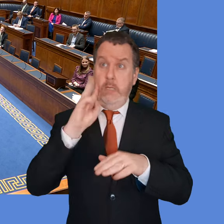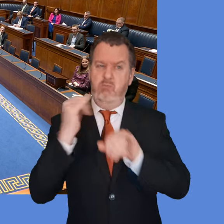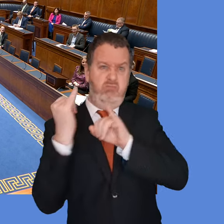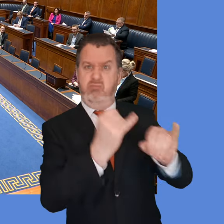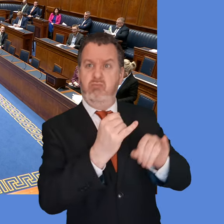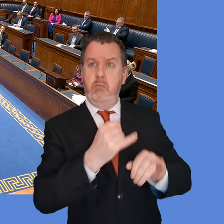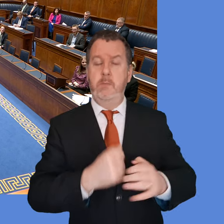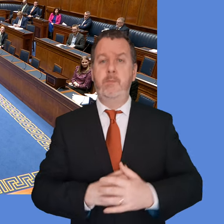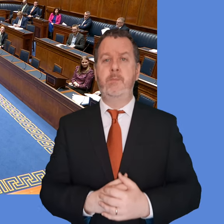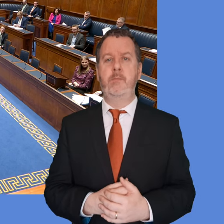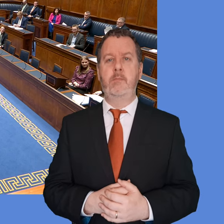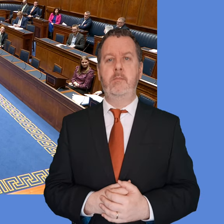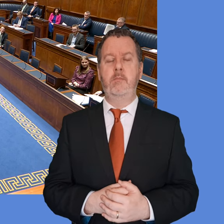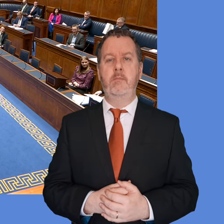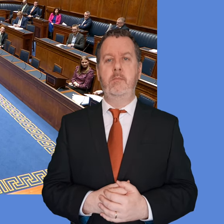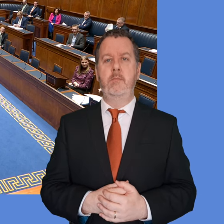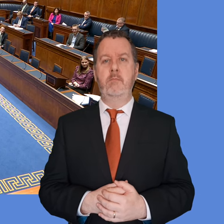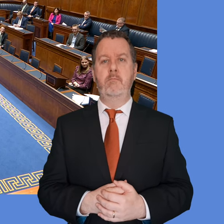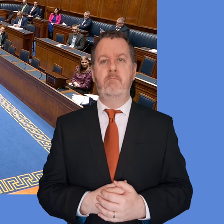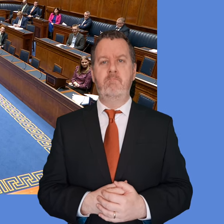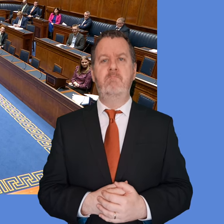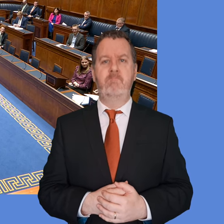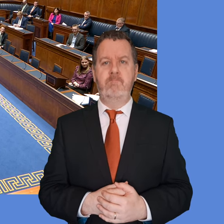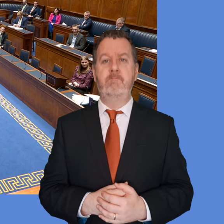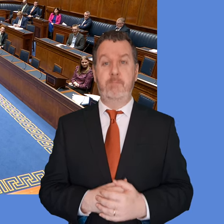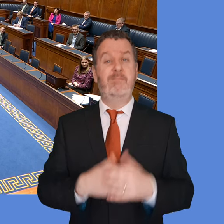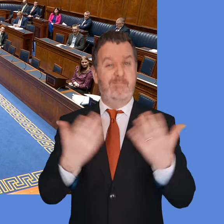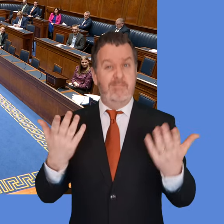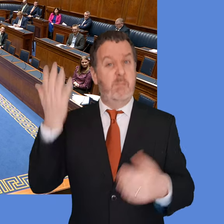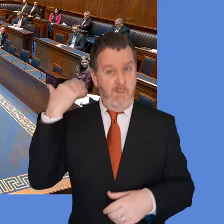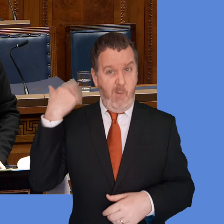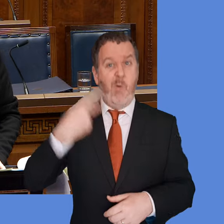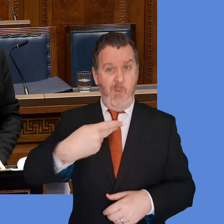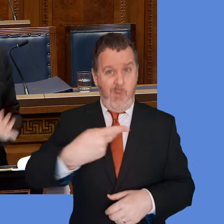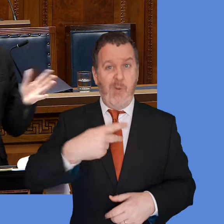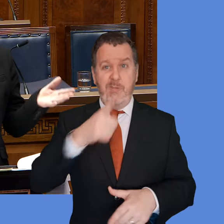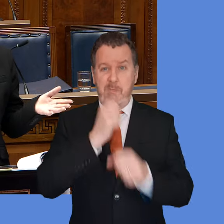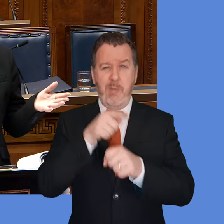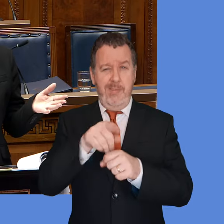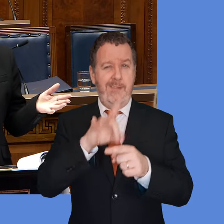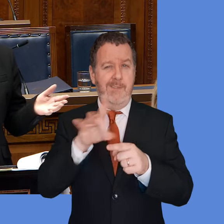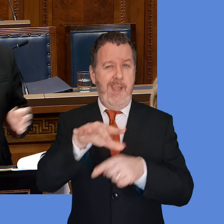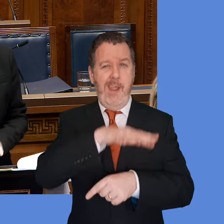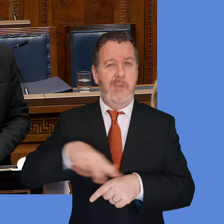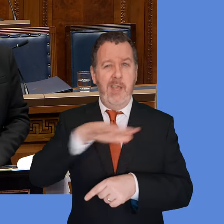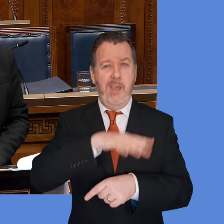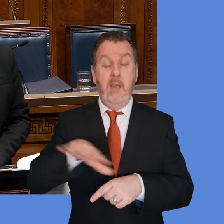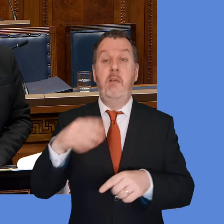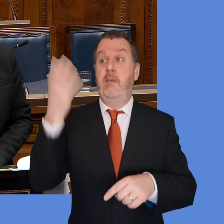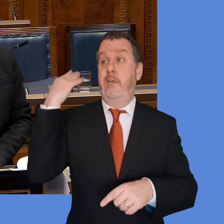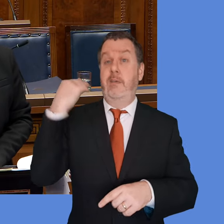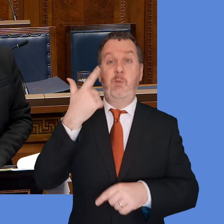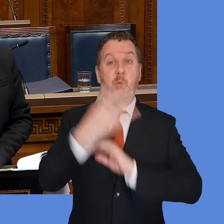I think the member and myself have discussed areas like this before. I think it's so, so important. I said here two weeks ago when I